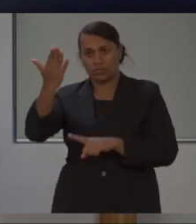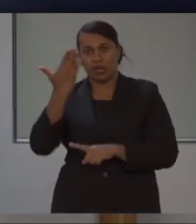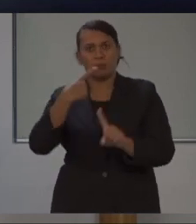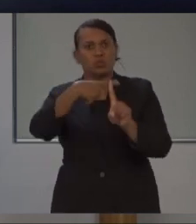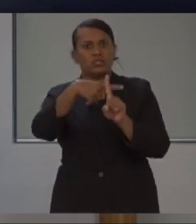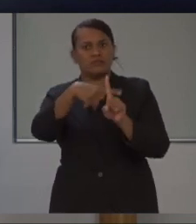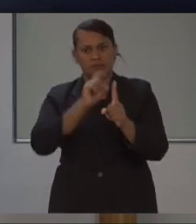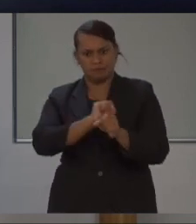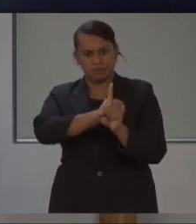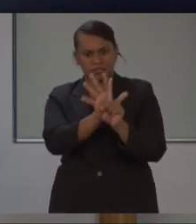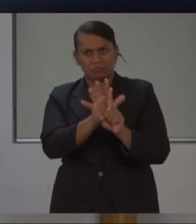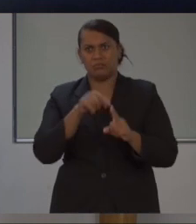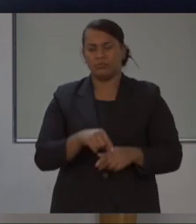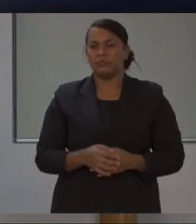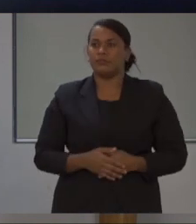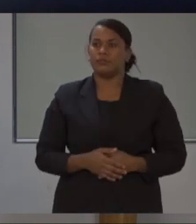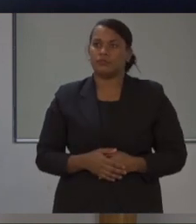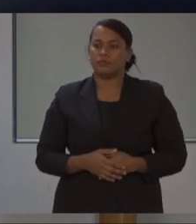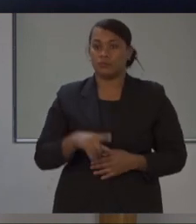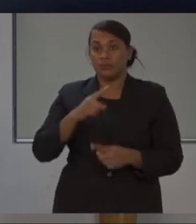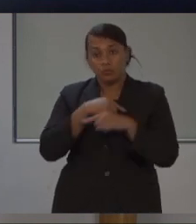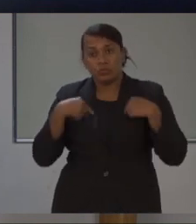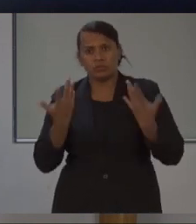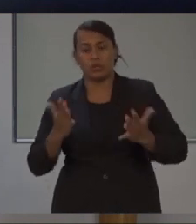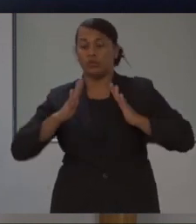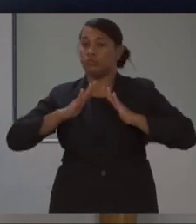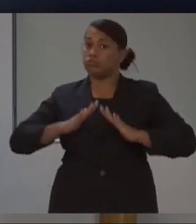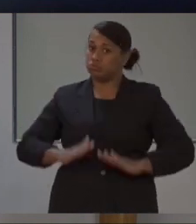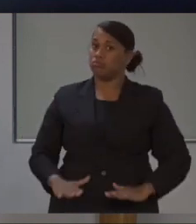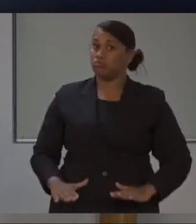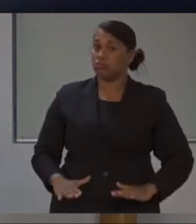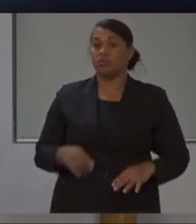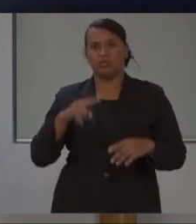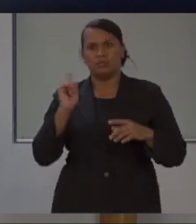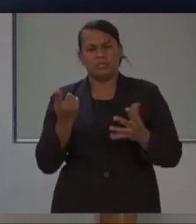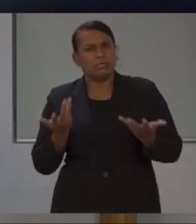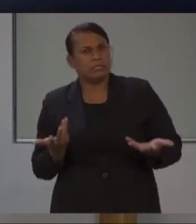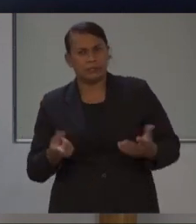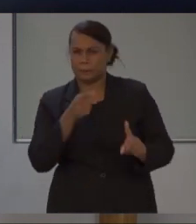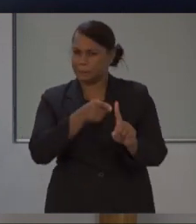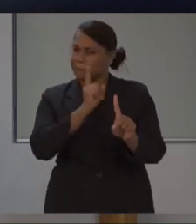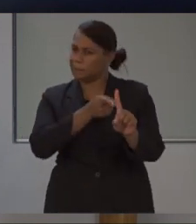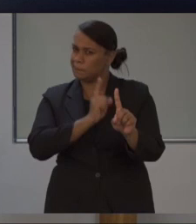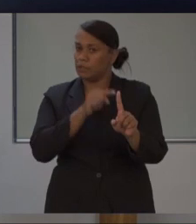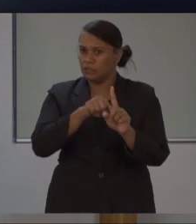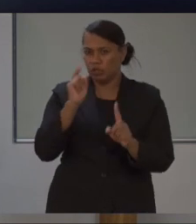But as relieved as we all are, we must still reckon with some sobering realities.